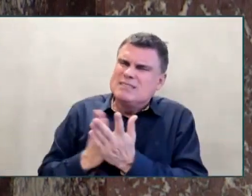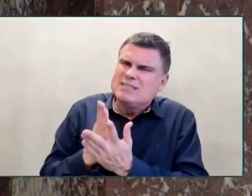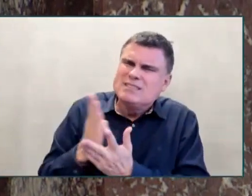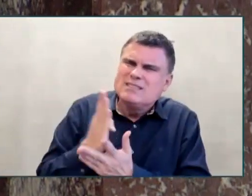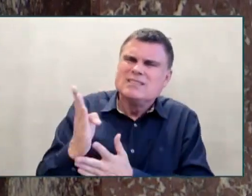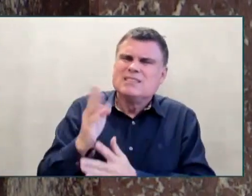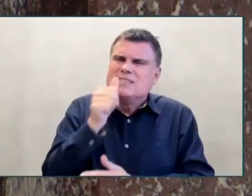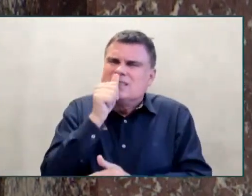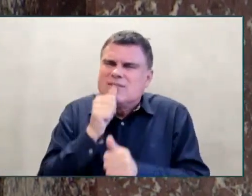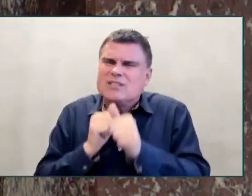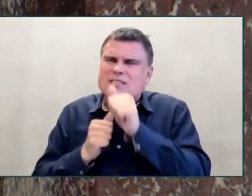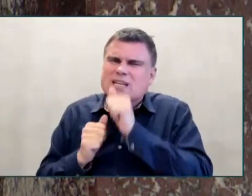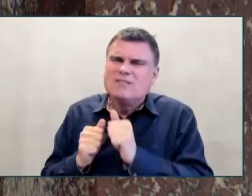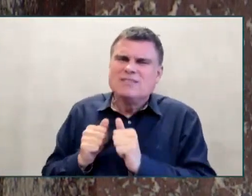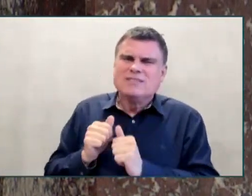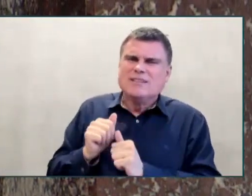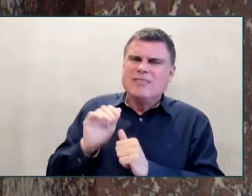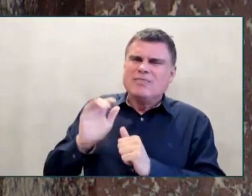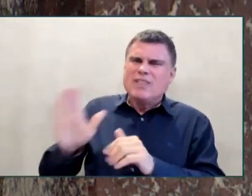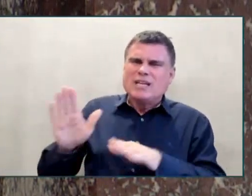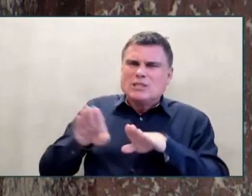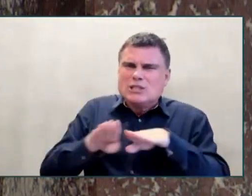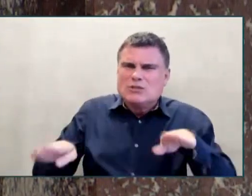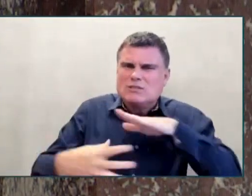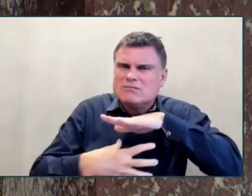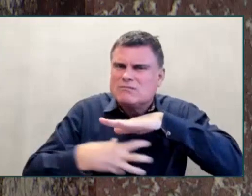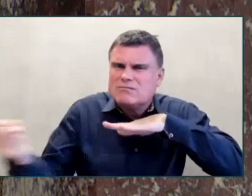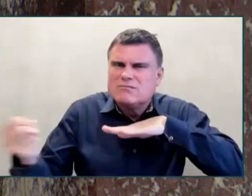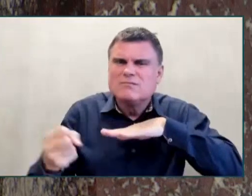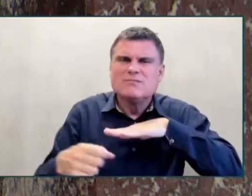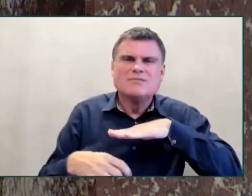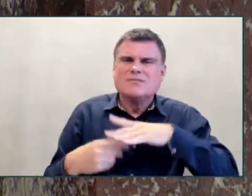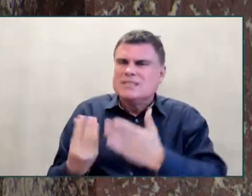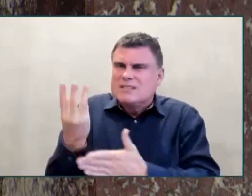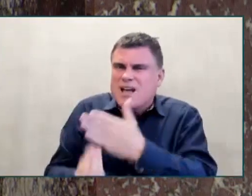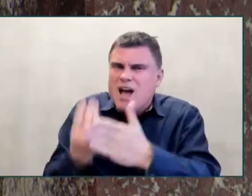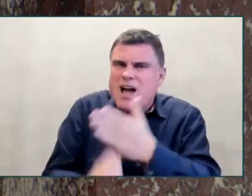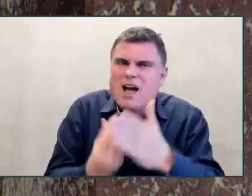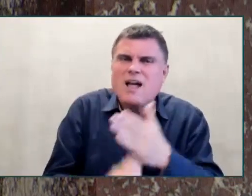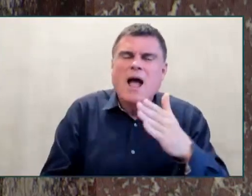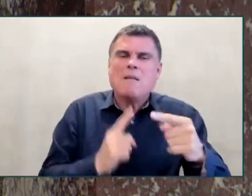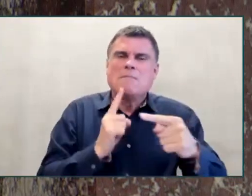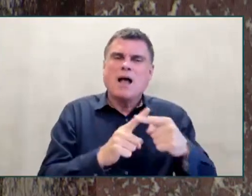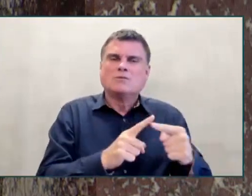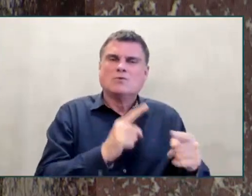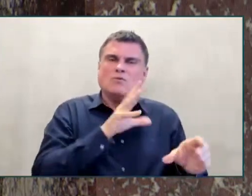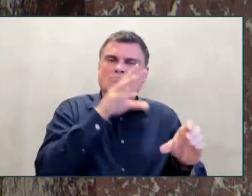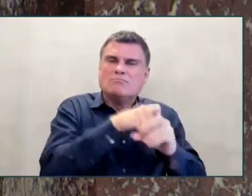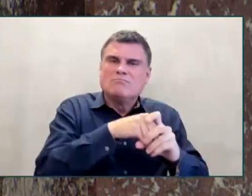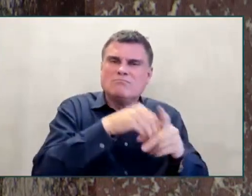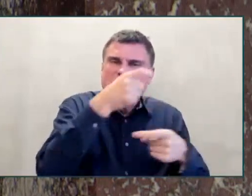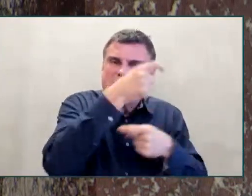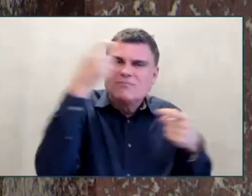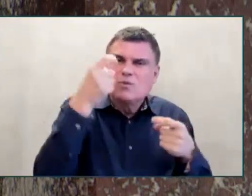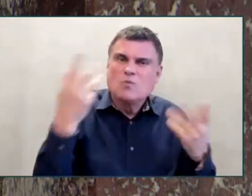people in our communities that continue to carry those stories and that pain and suffering to this very day. High School, see you.